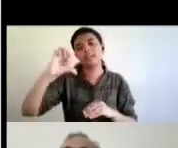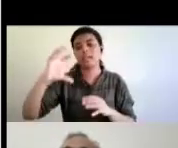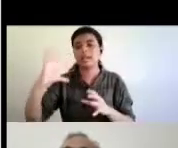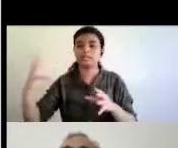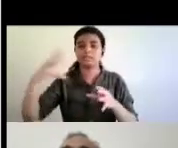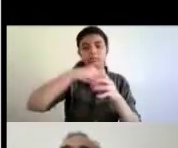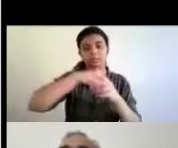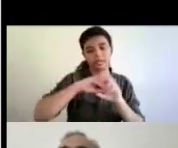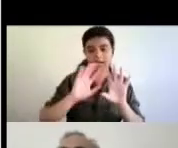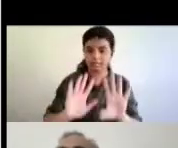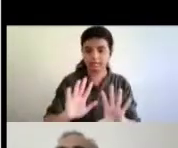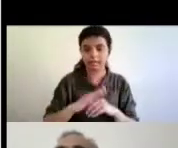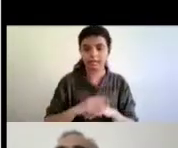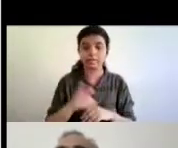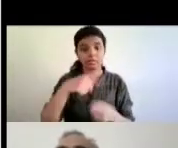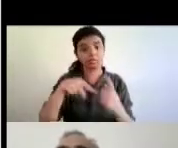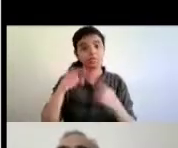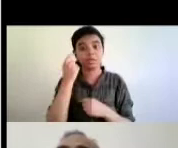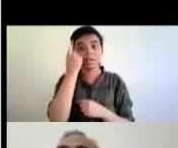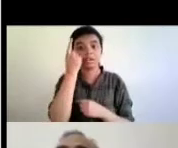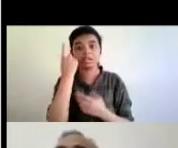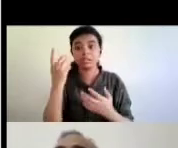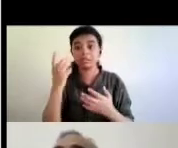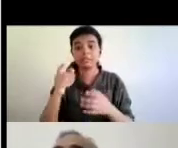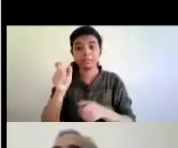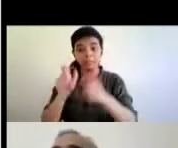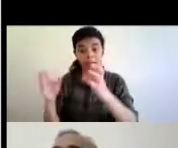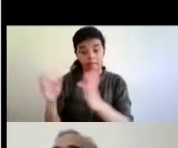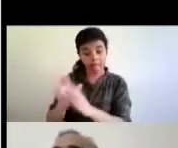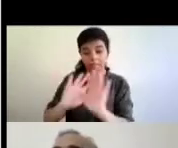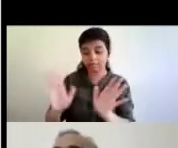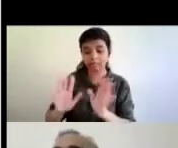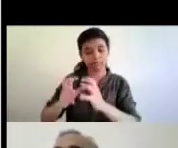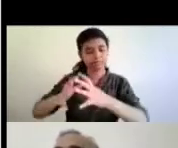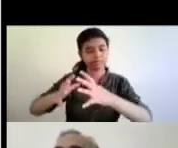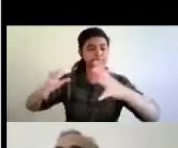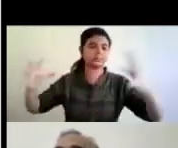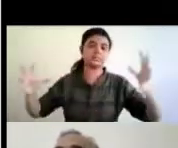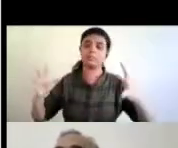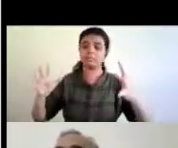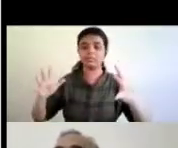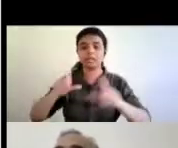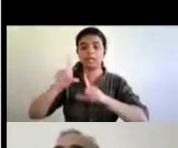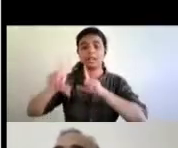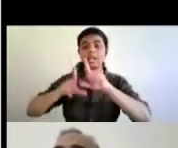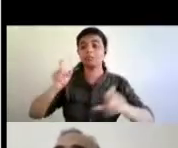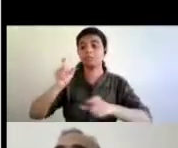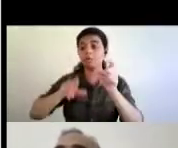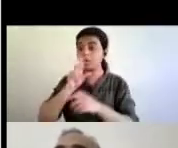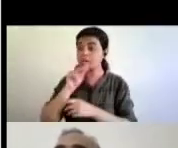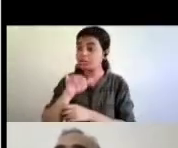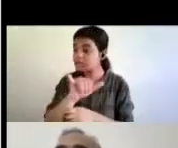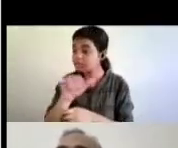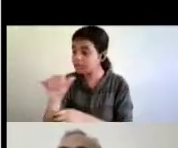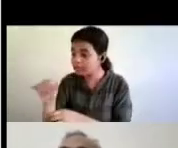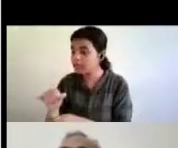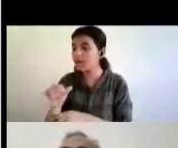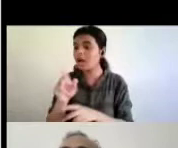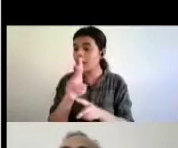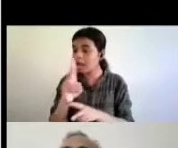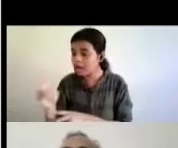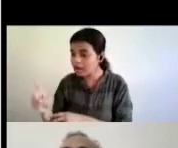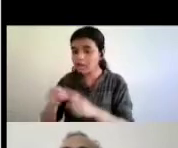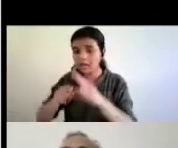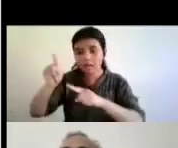languages actually so you can understand that a huge population um language population is of the indian languages and